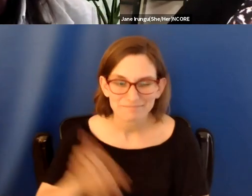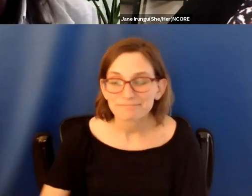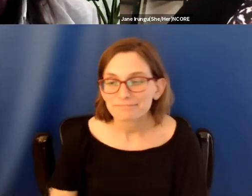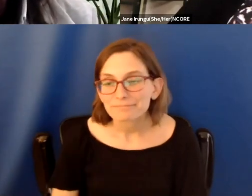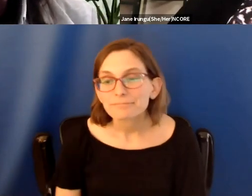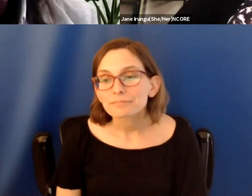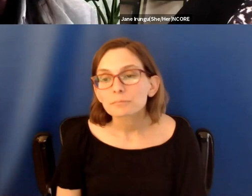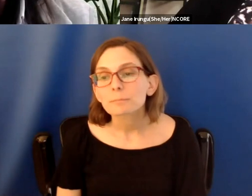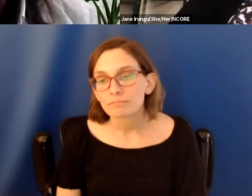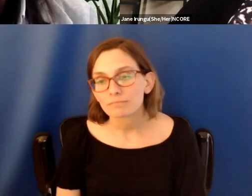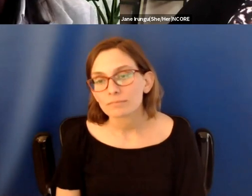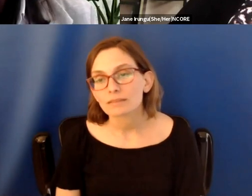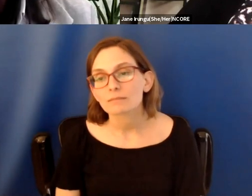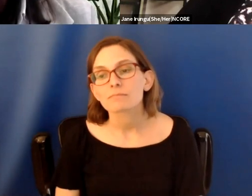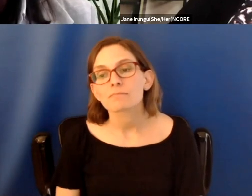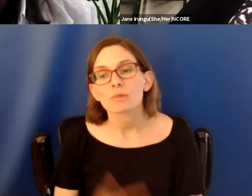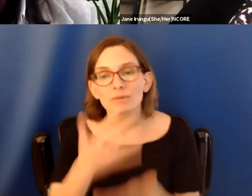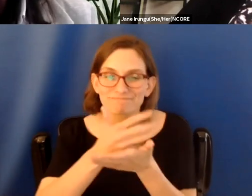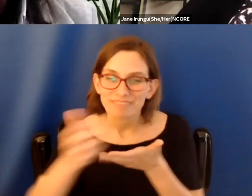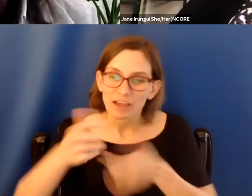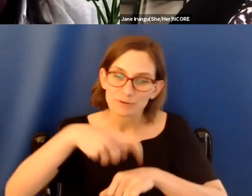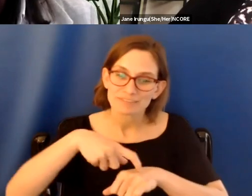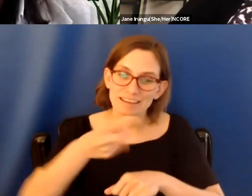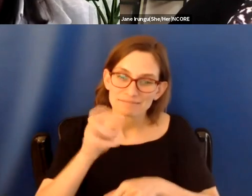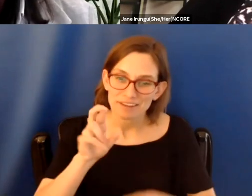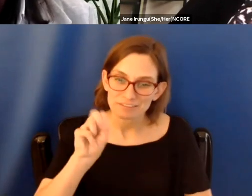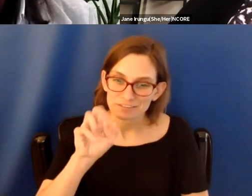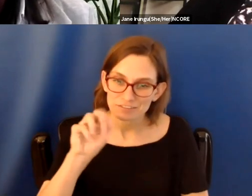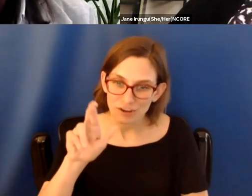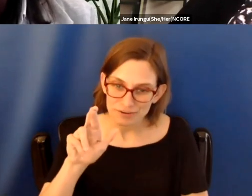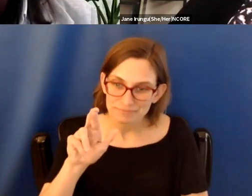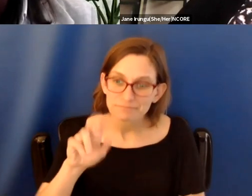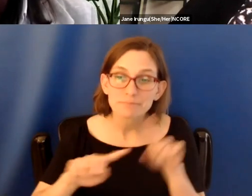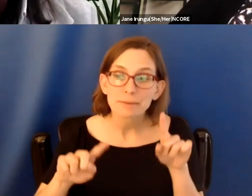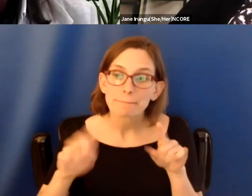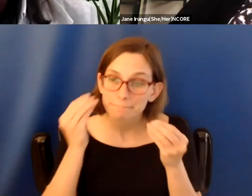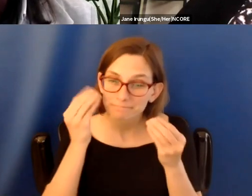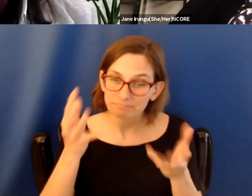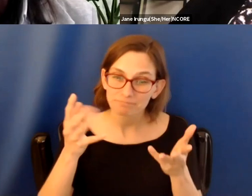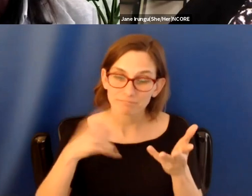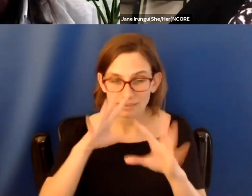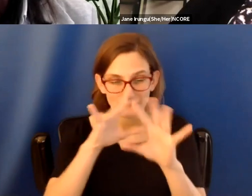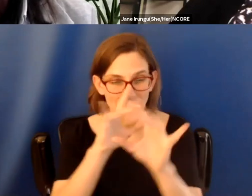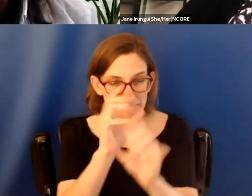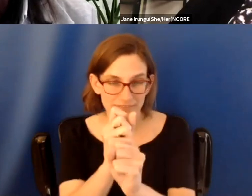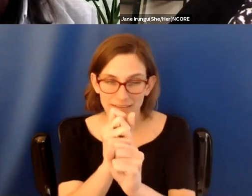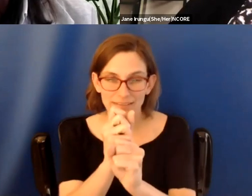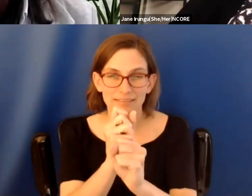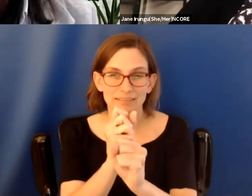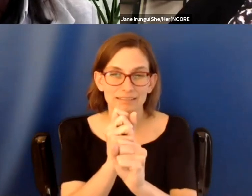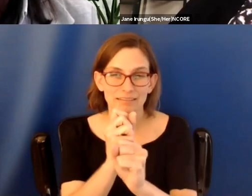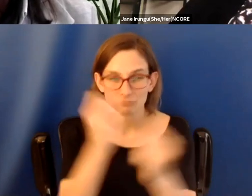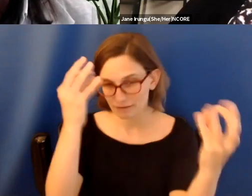Well, we have ran out of time, Dr. Starr, but I can tell you this was captivating. It was